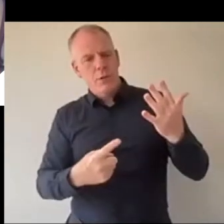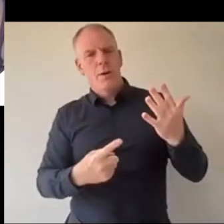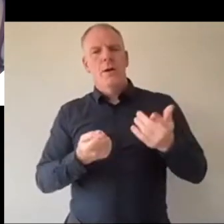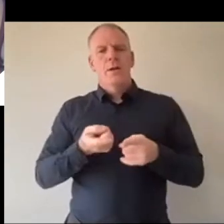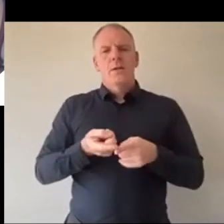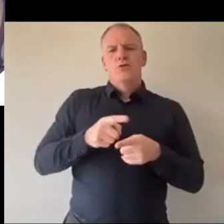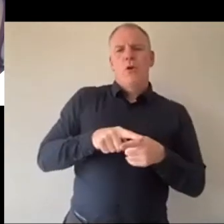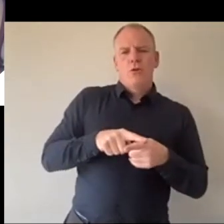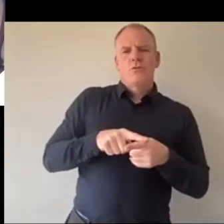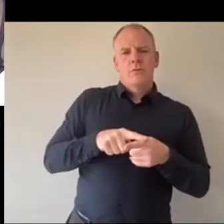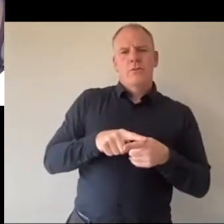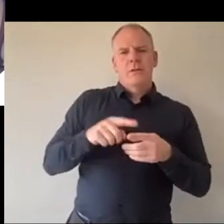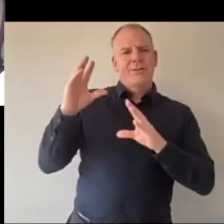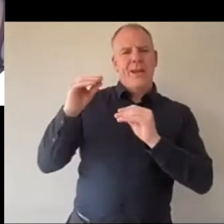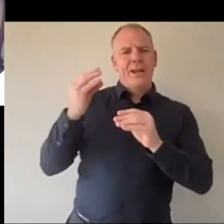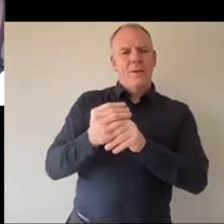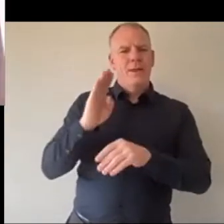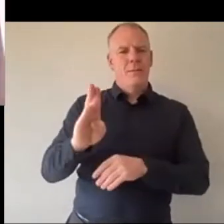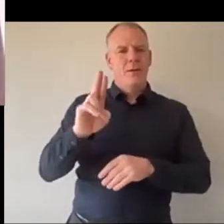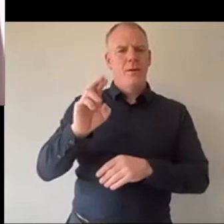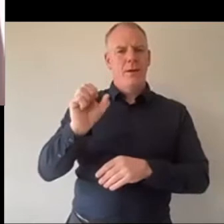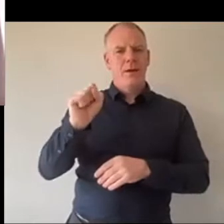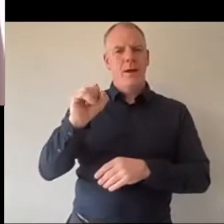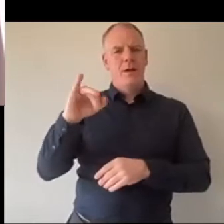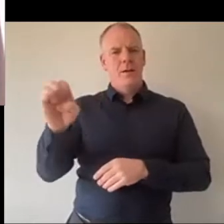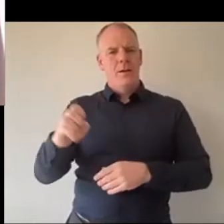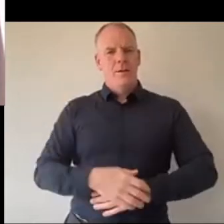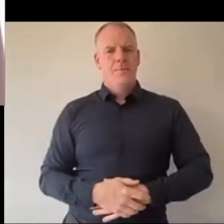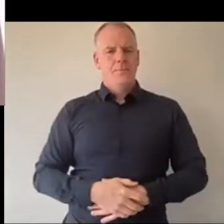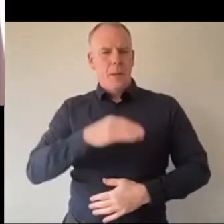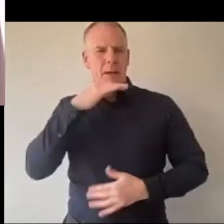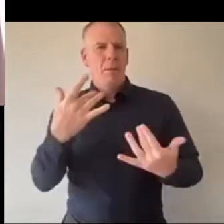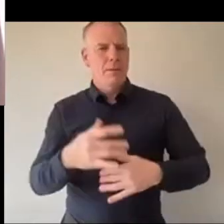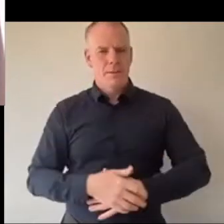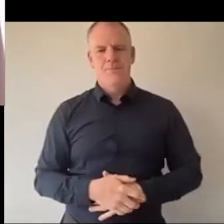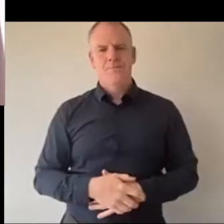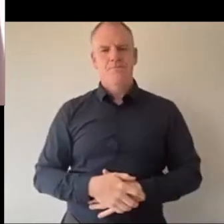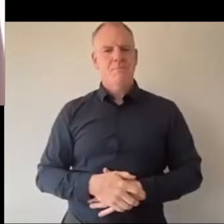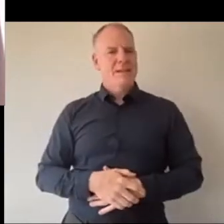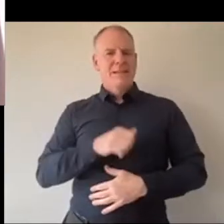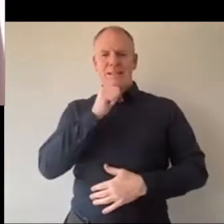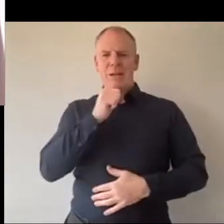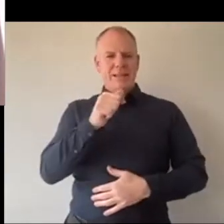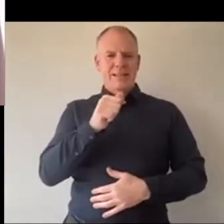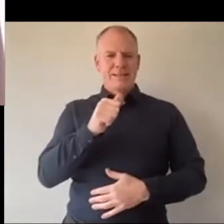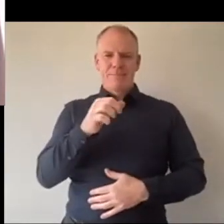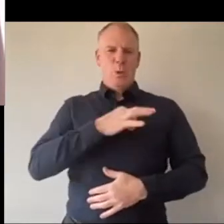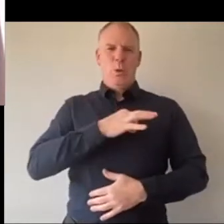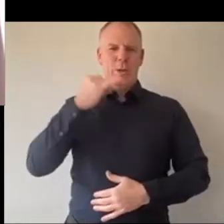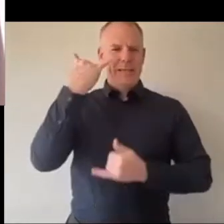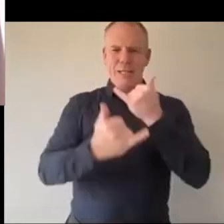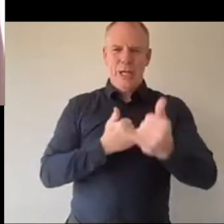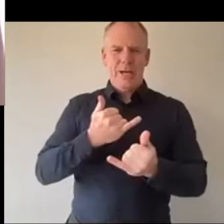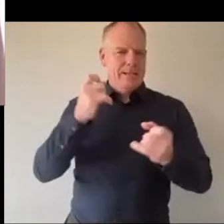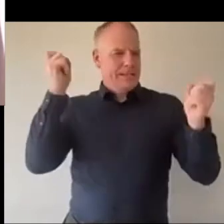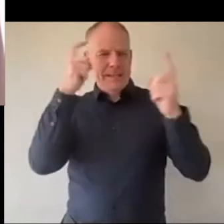chat with Bresi What I mean by that, it hasn't been a pretty year it's been grim, it's been tough and